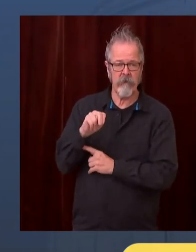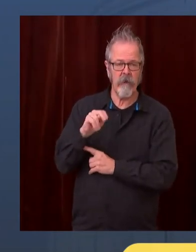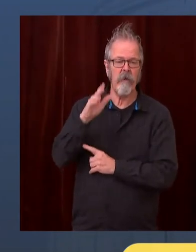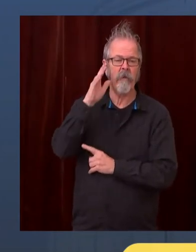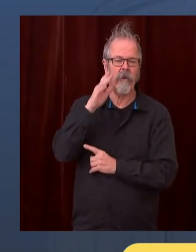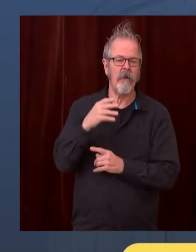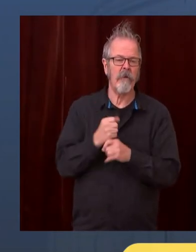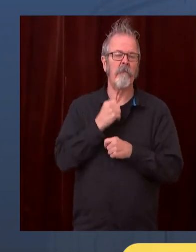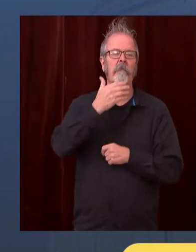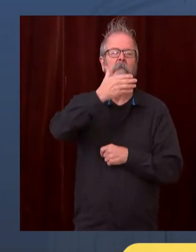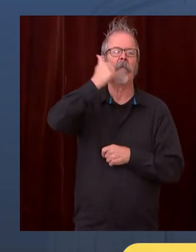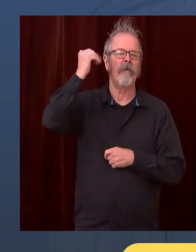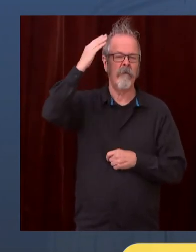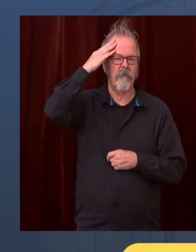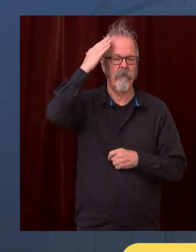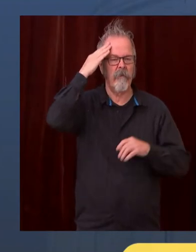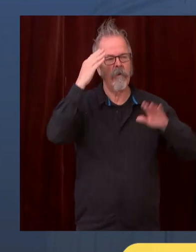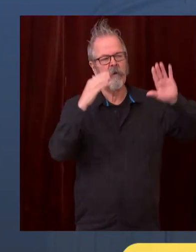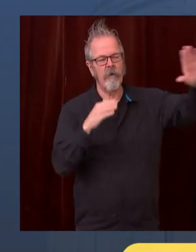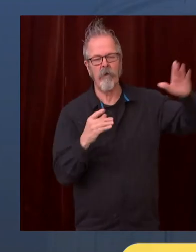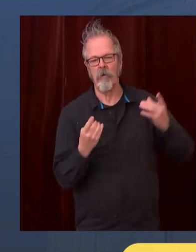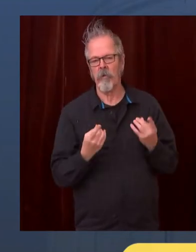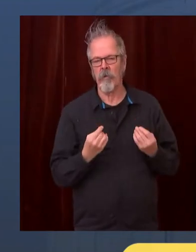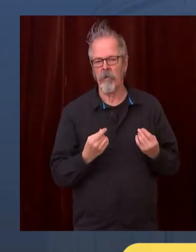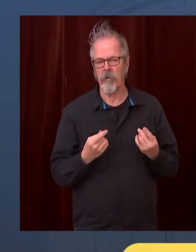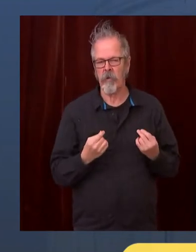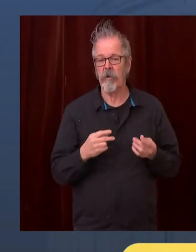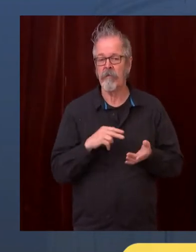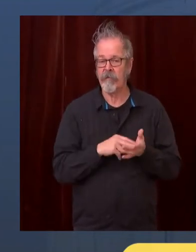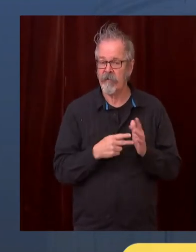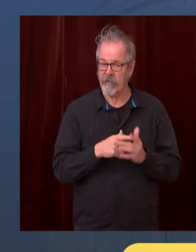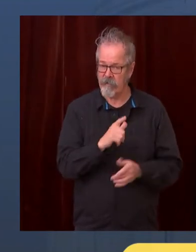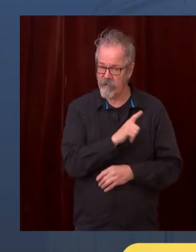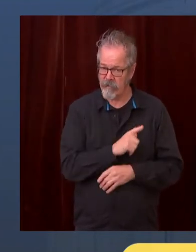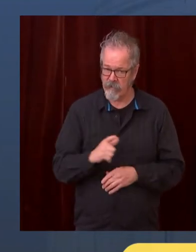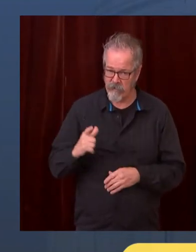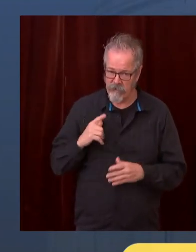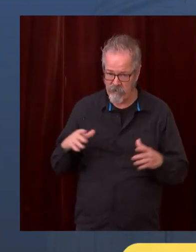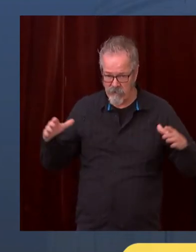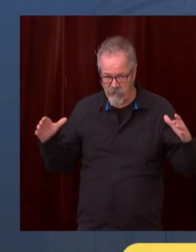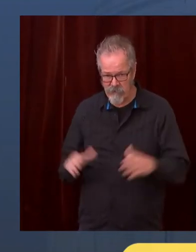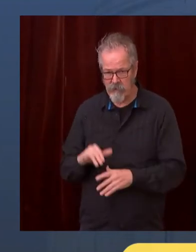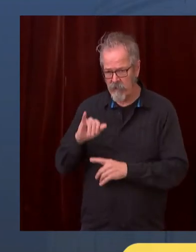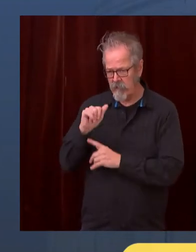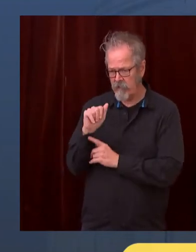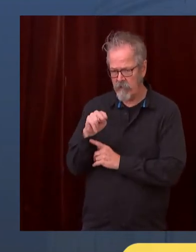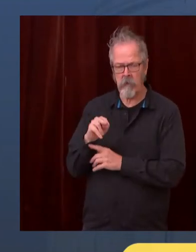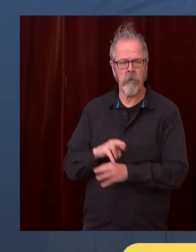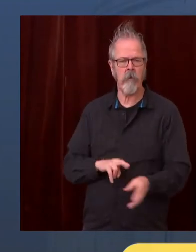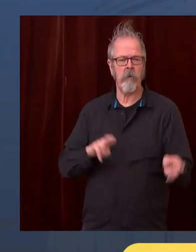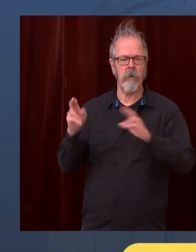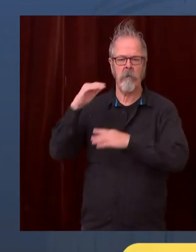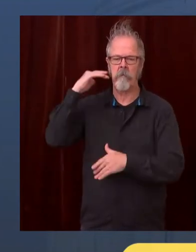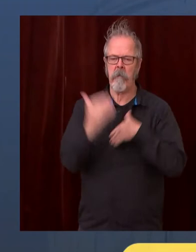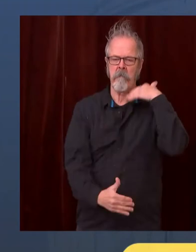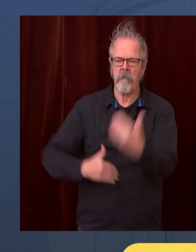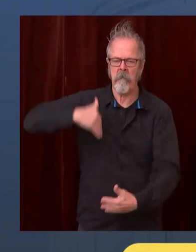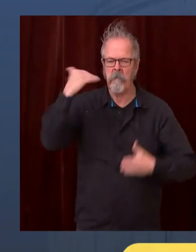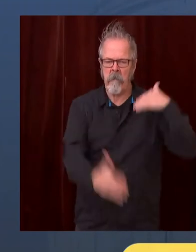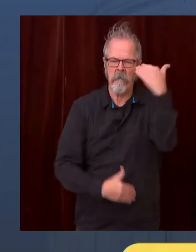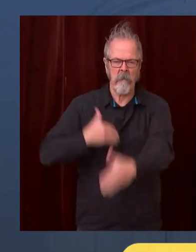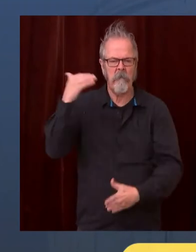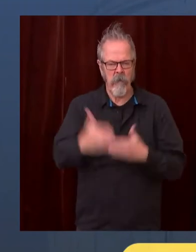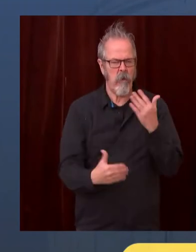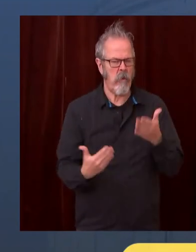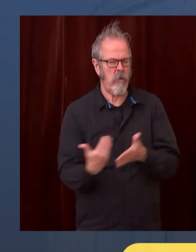to find out what we can or should do. And we will be able to do that. But I am talking to legislators. I'm listening to their